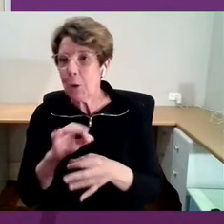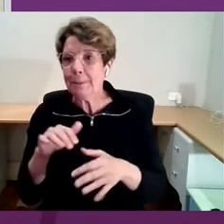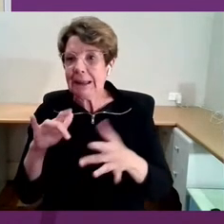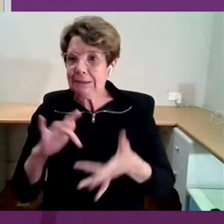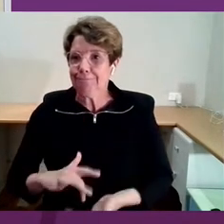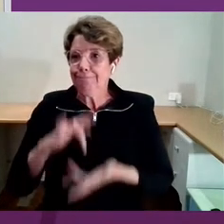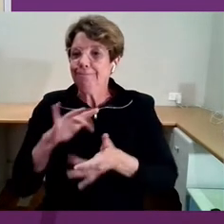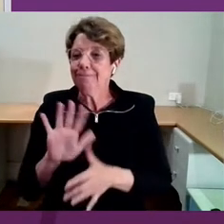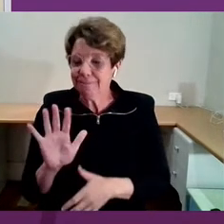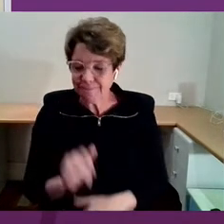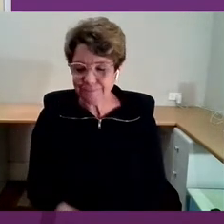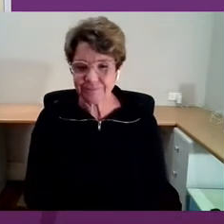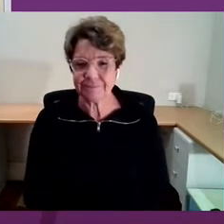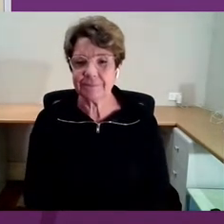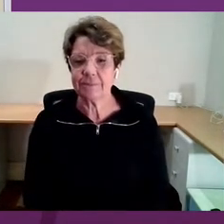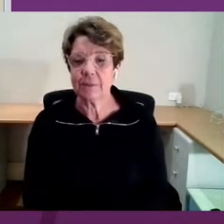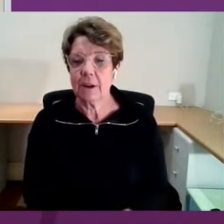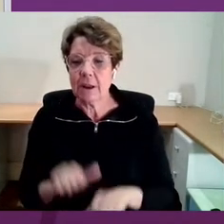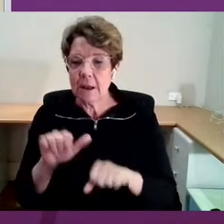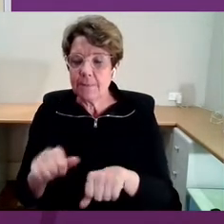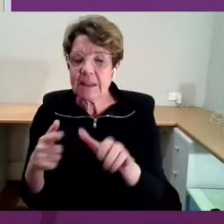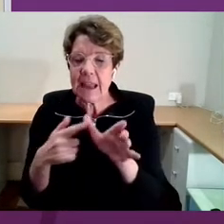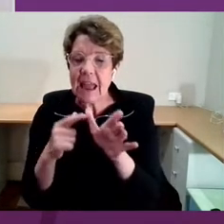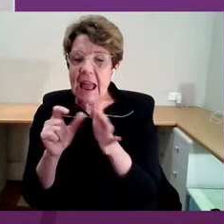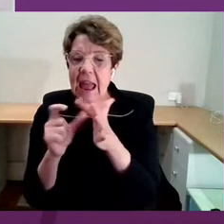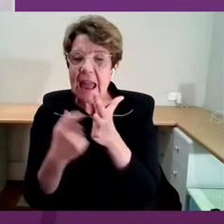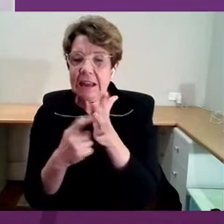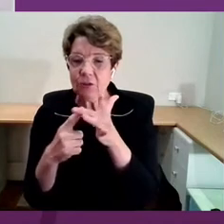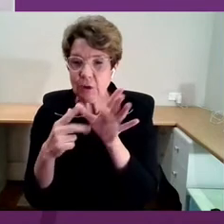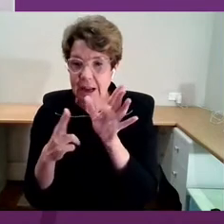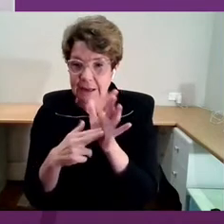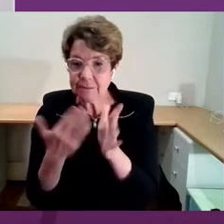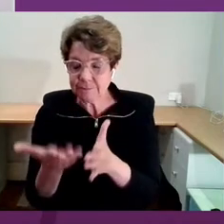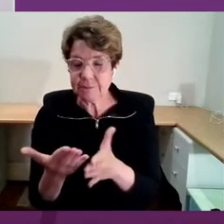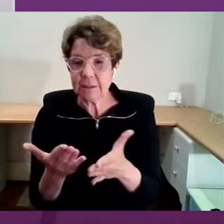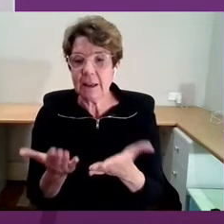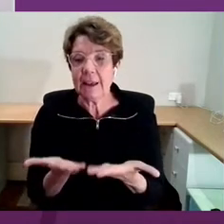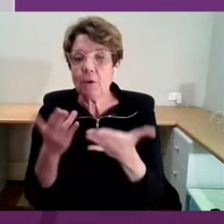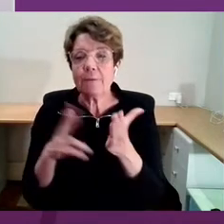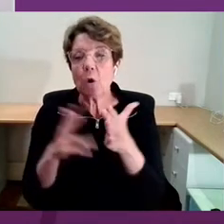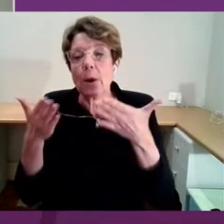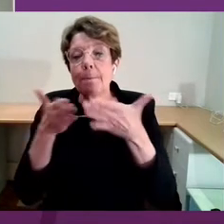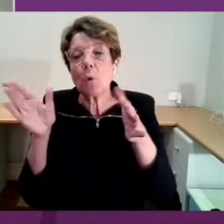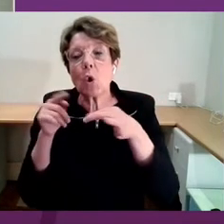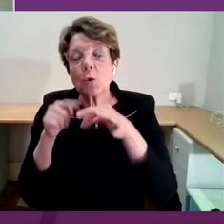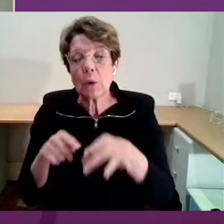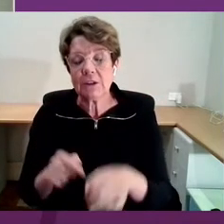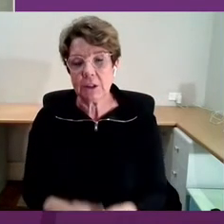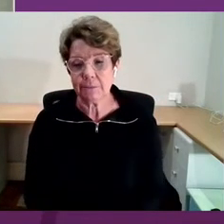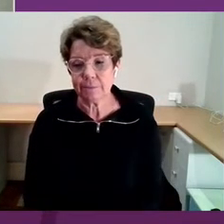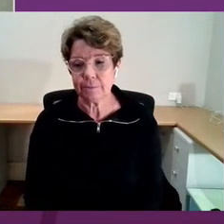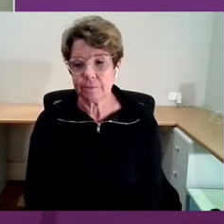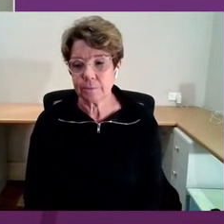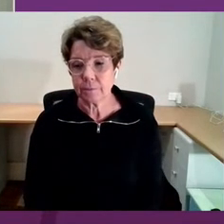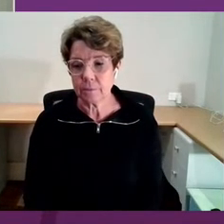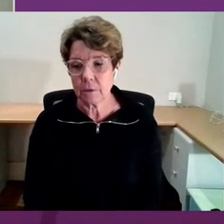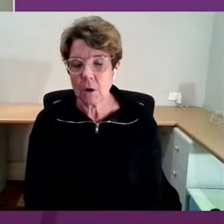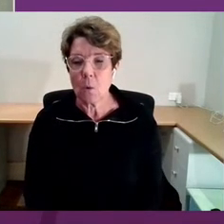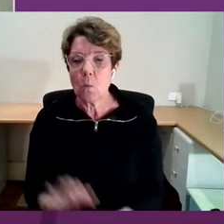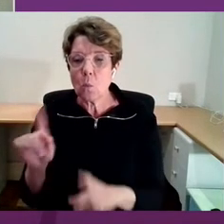Adrian, I'll just come to you and give a very broad question. What impacts have we been witnessing,